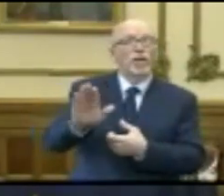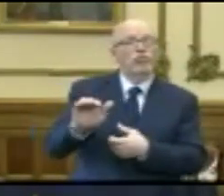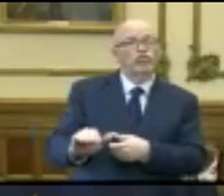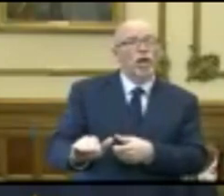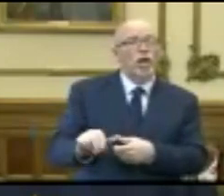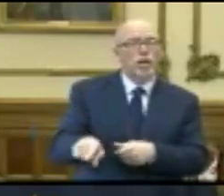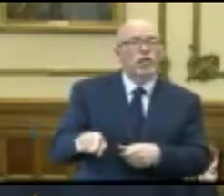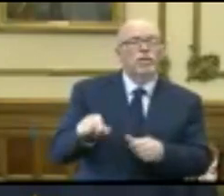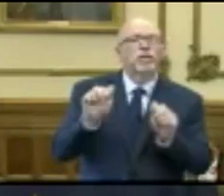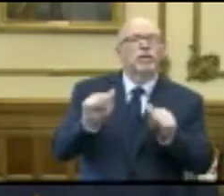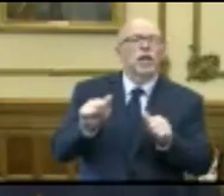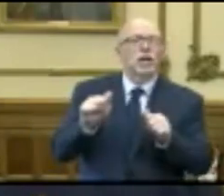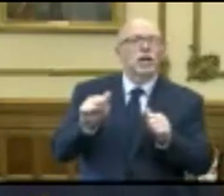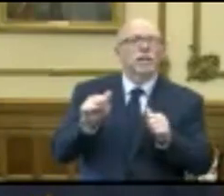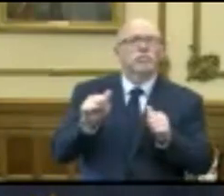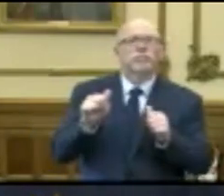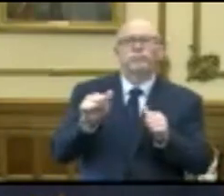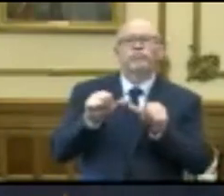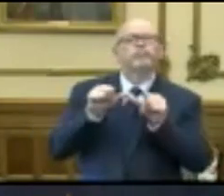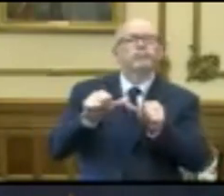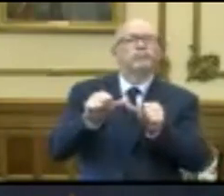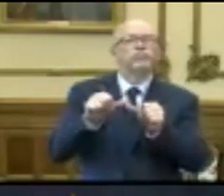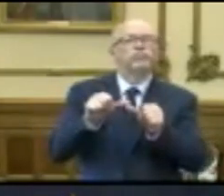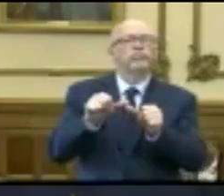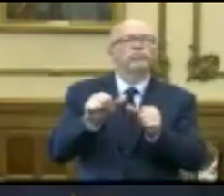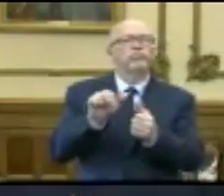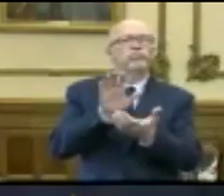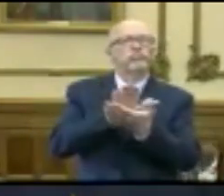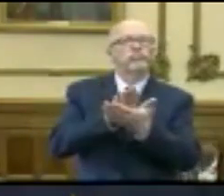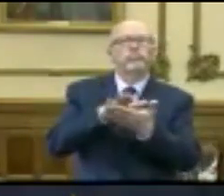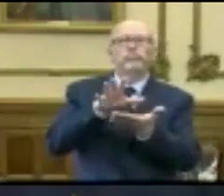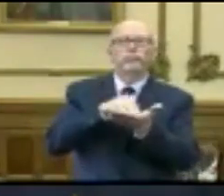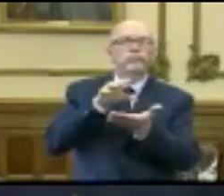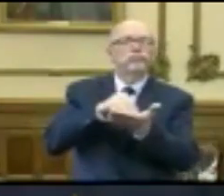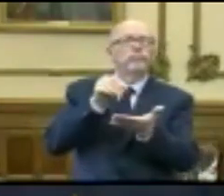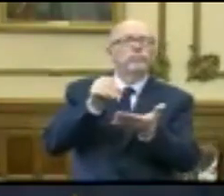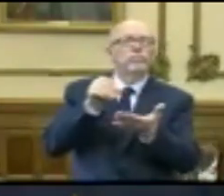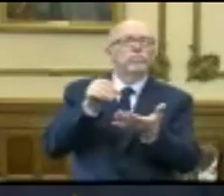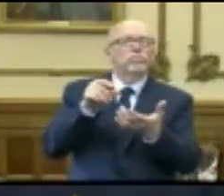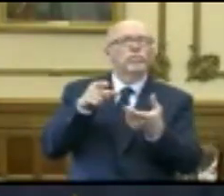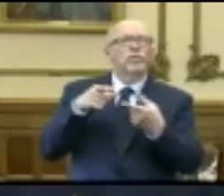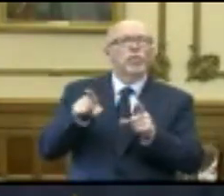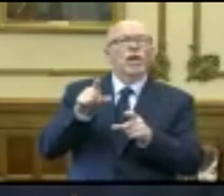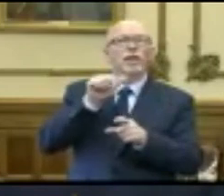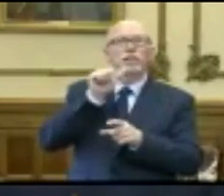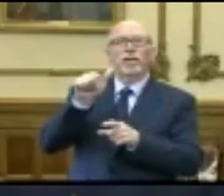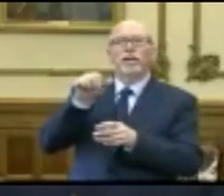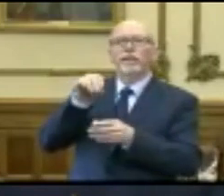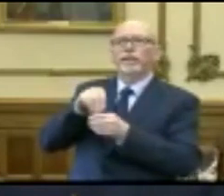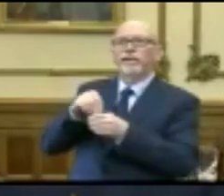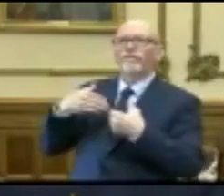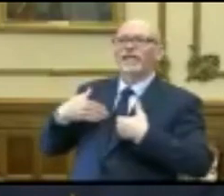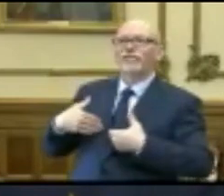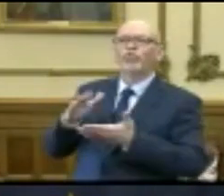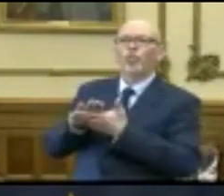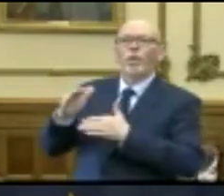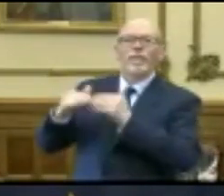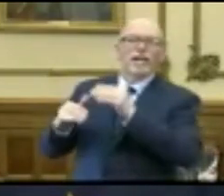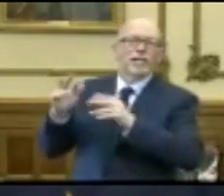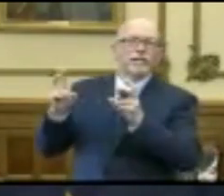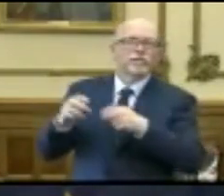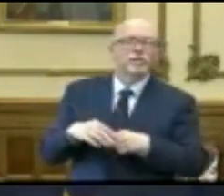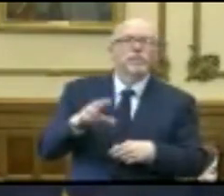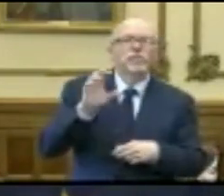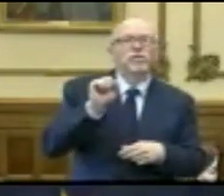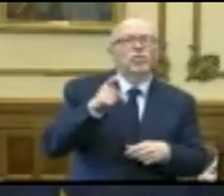can remain in an institutional environment while they're not in a physical building in school. So